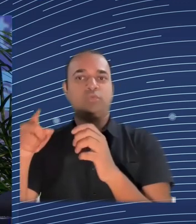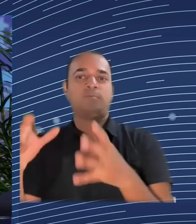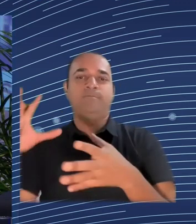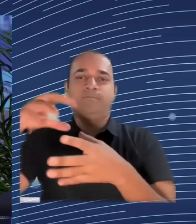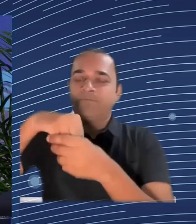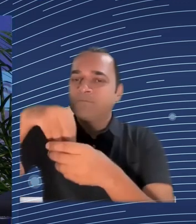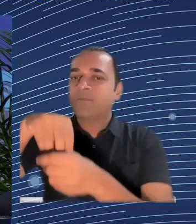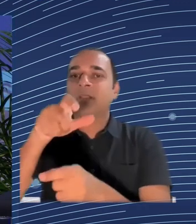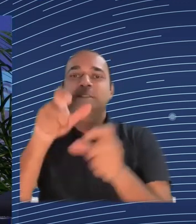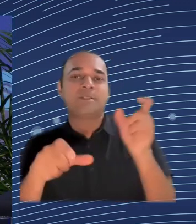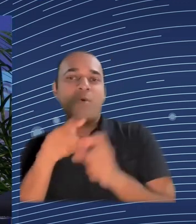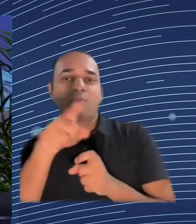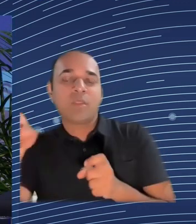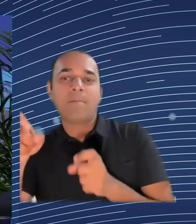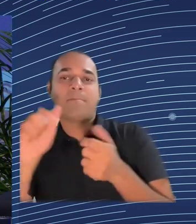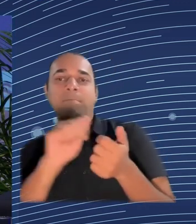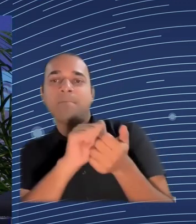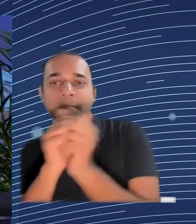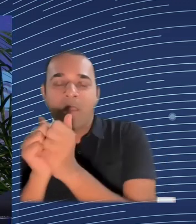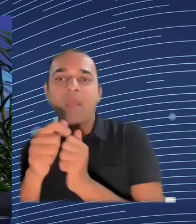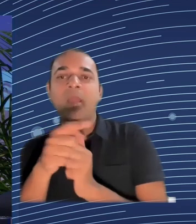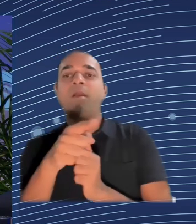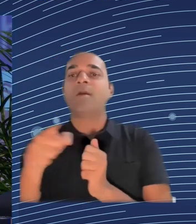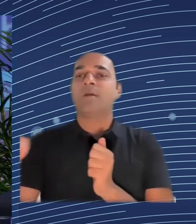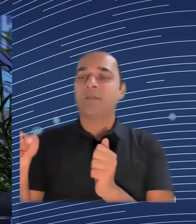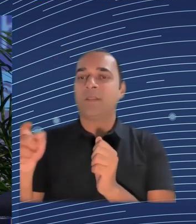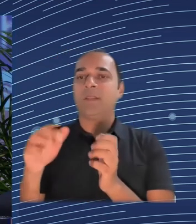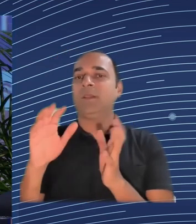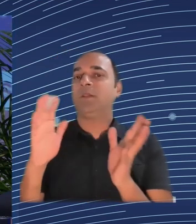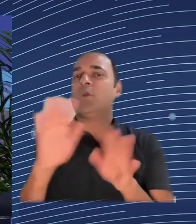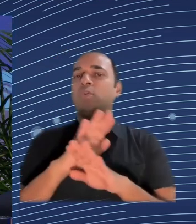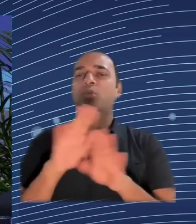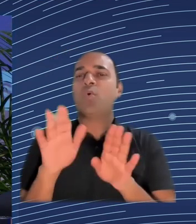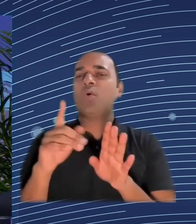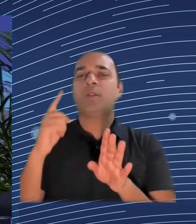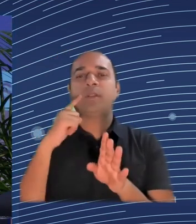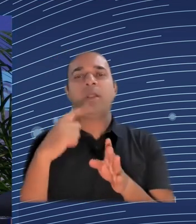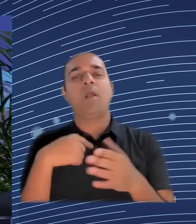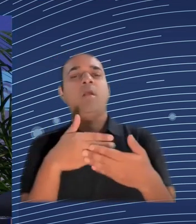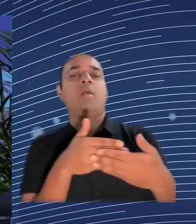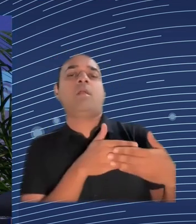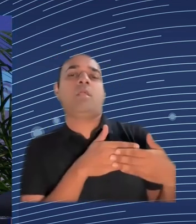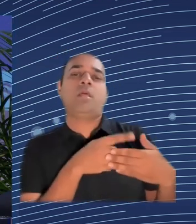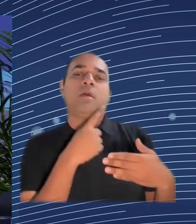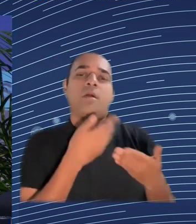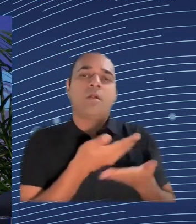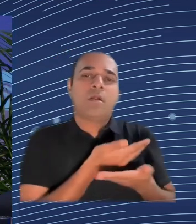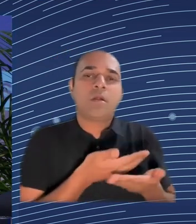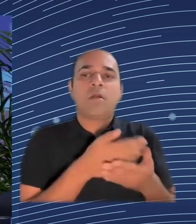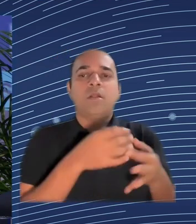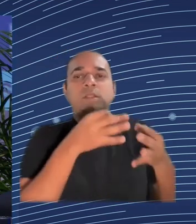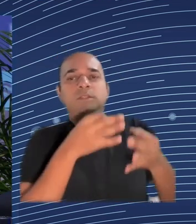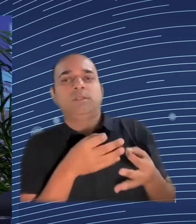to have the opportunity today to share some thoughts and ideas. And at least for my part, to be able to go home with a set of